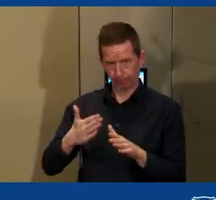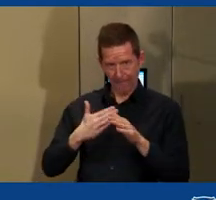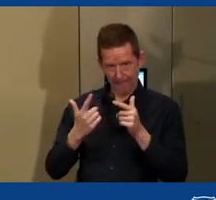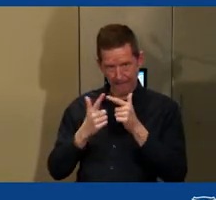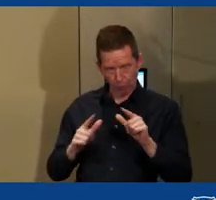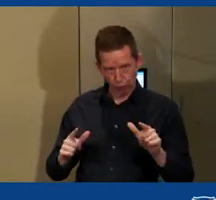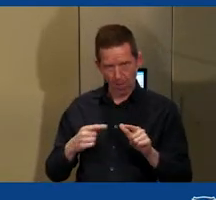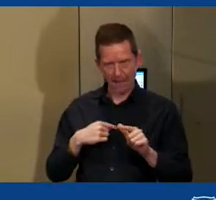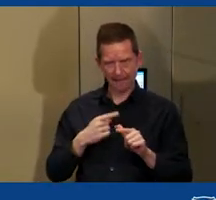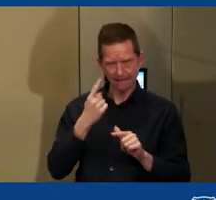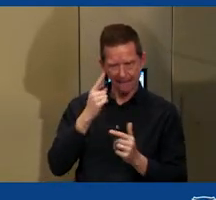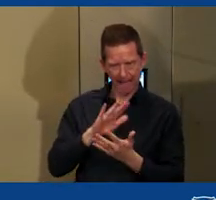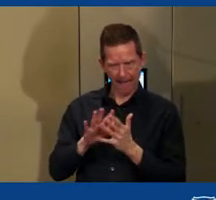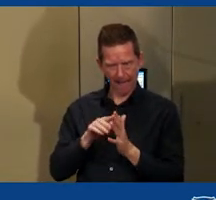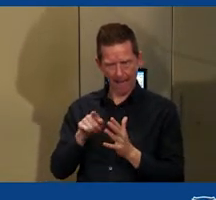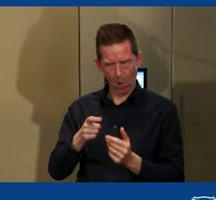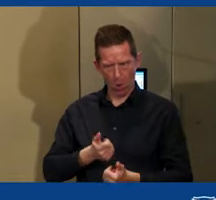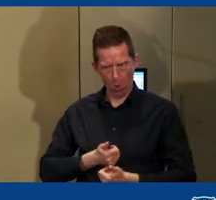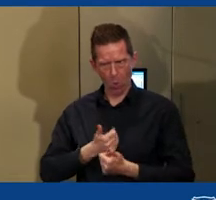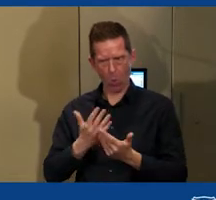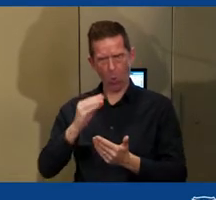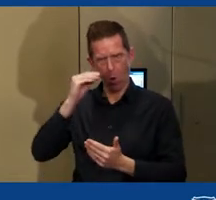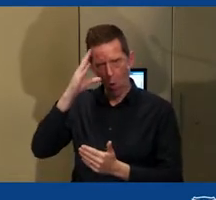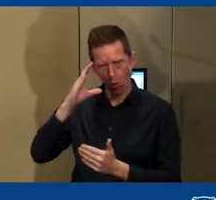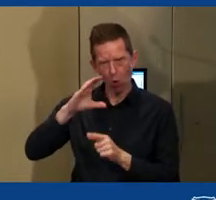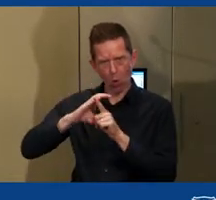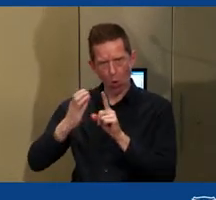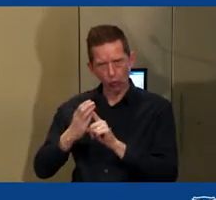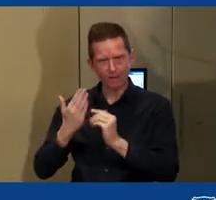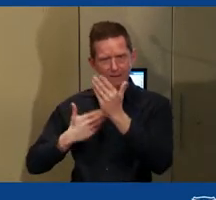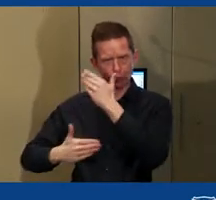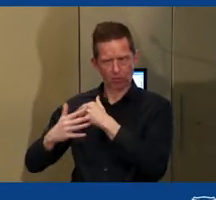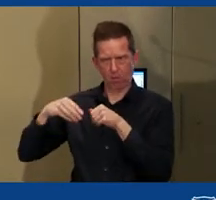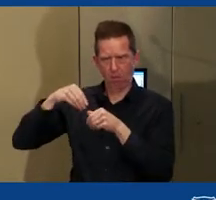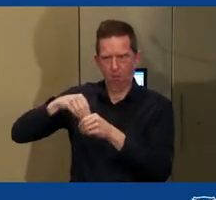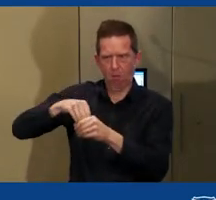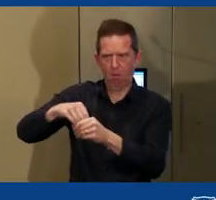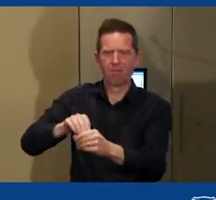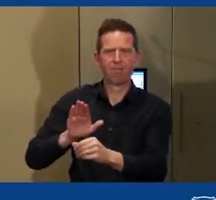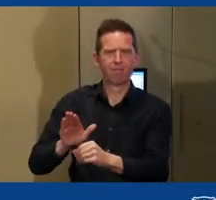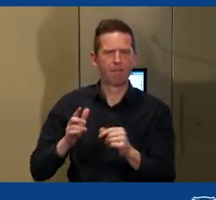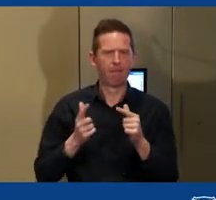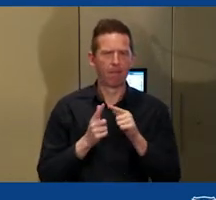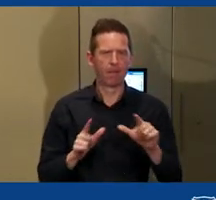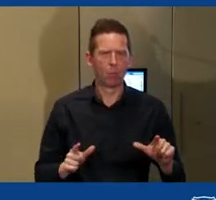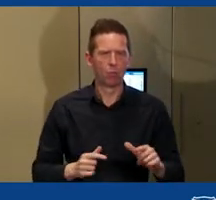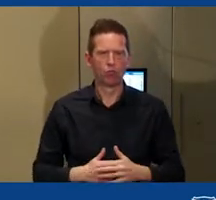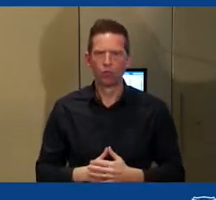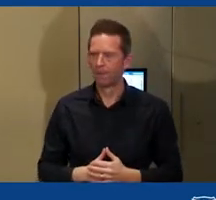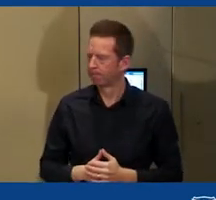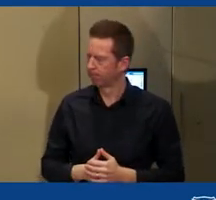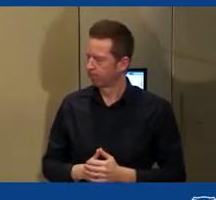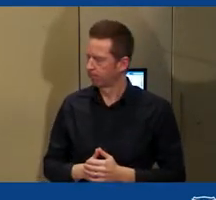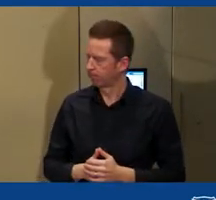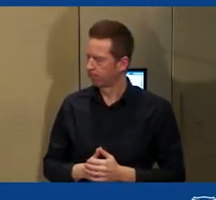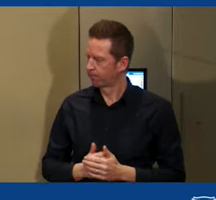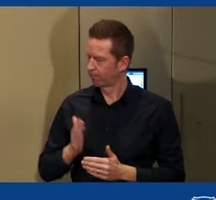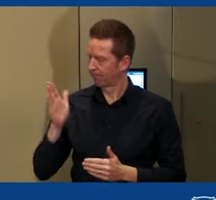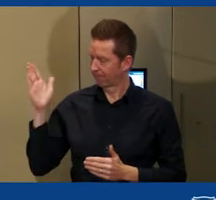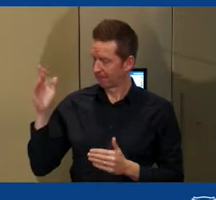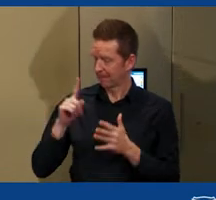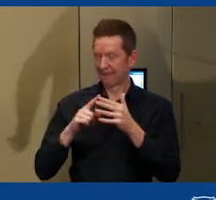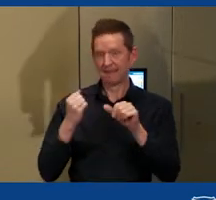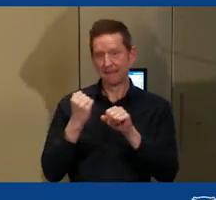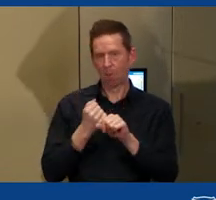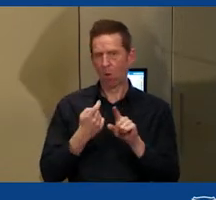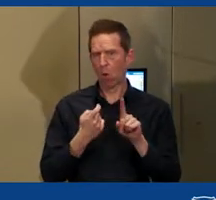knowledges expressed through language. So, this is an example from a language, Gunwingu, and I've shown you